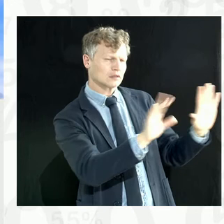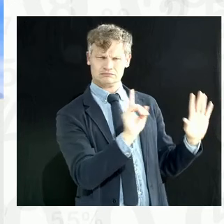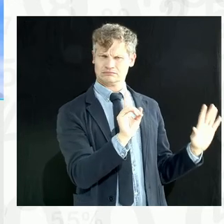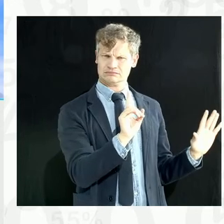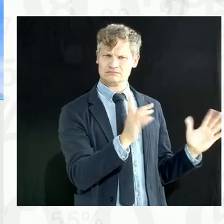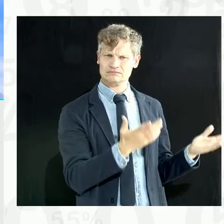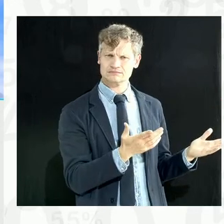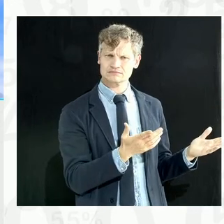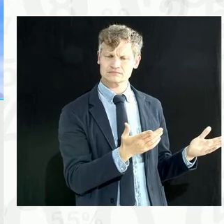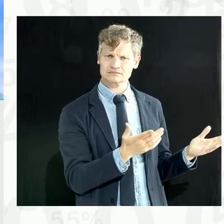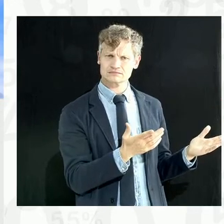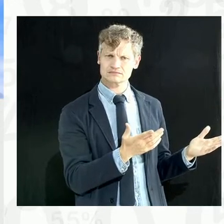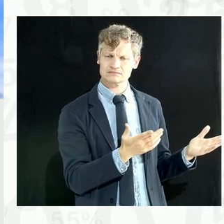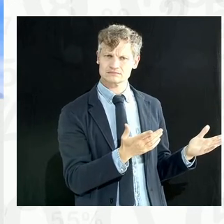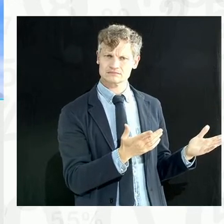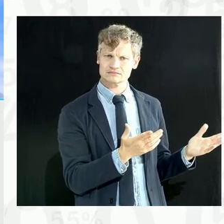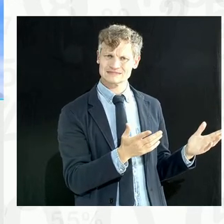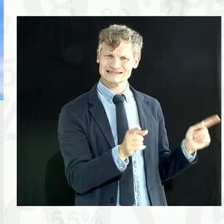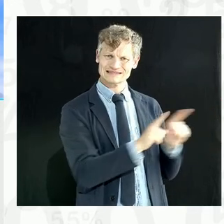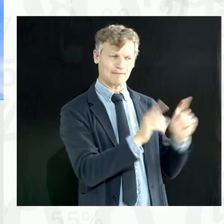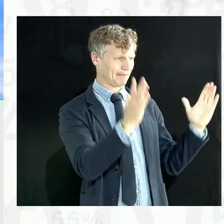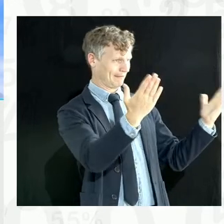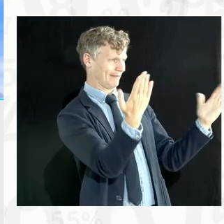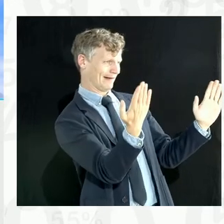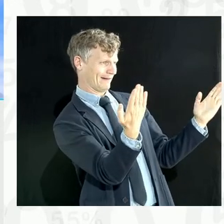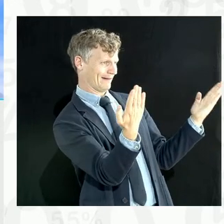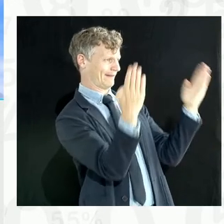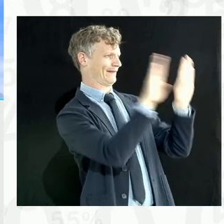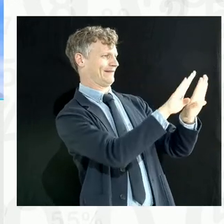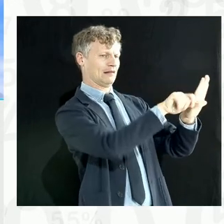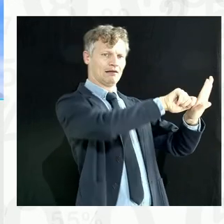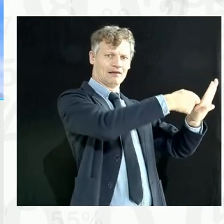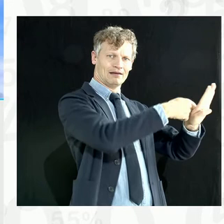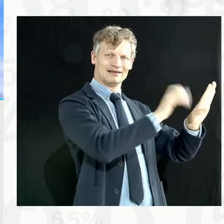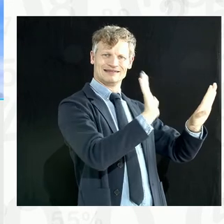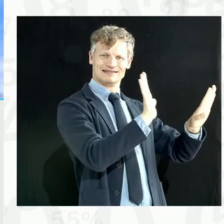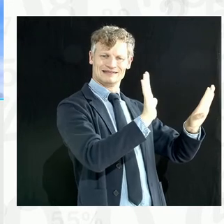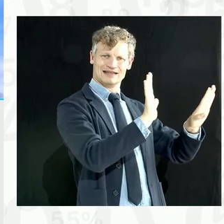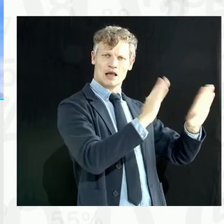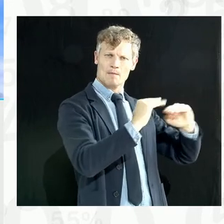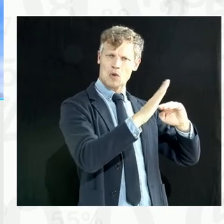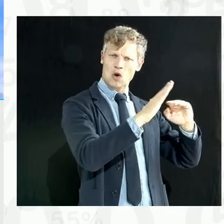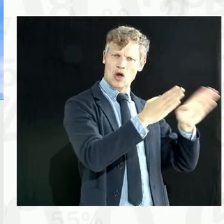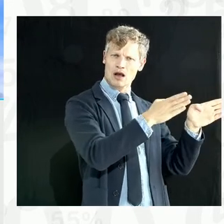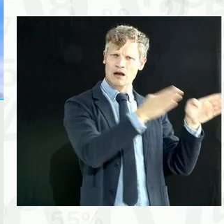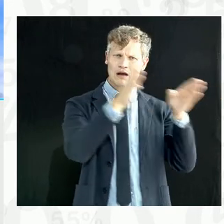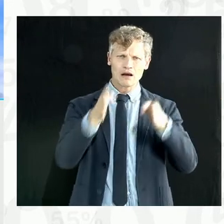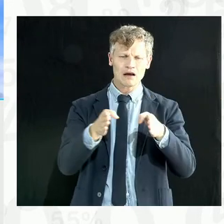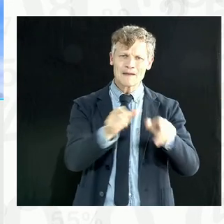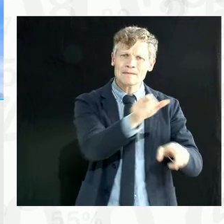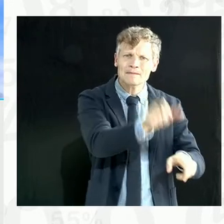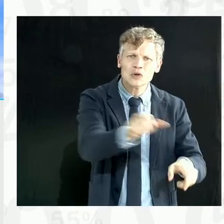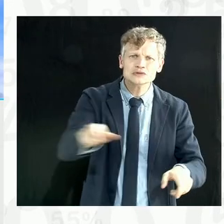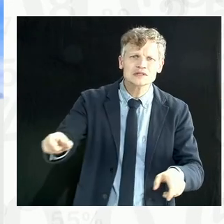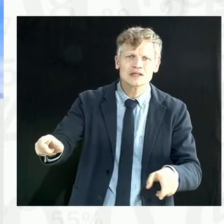protect the data. It's the more important protection that that other citizen who has given you the